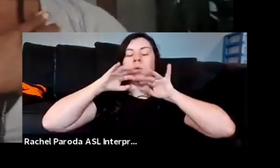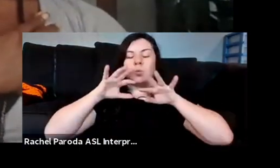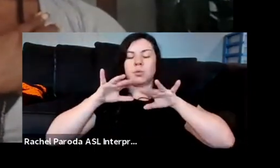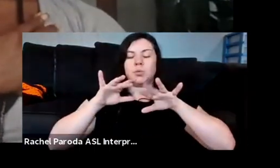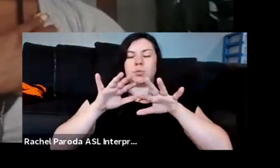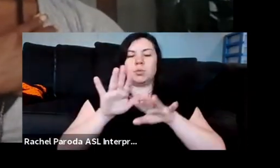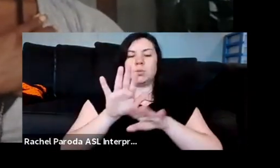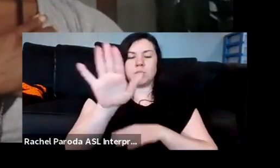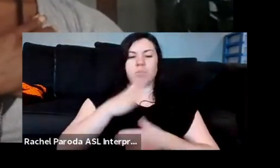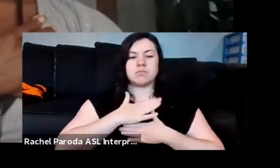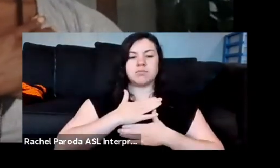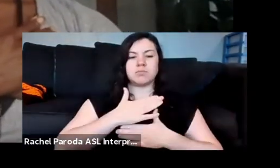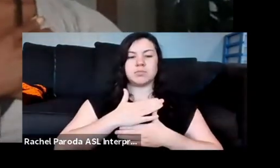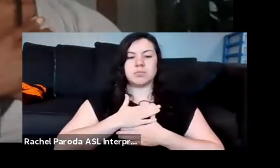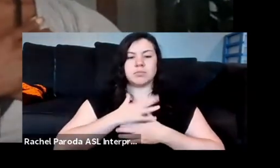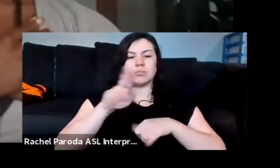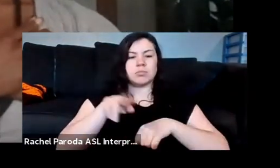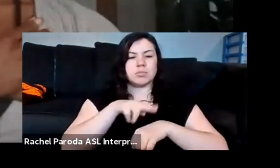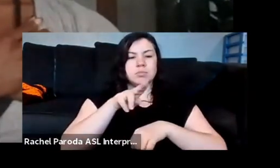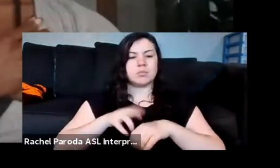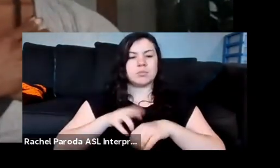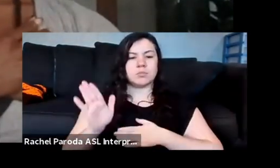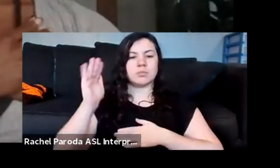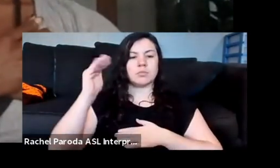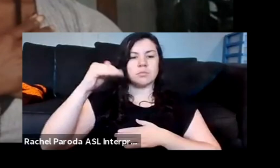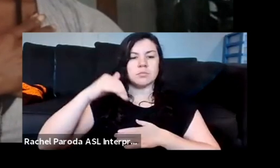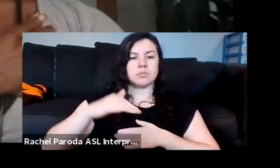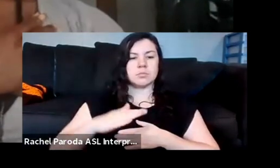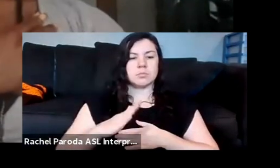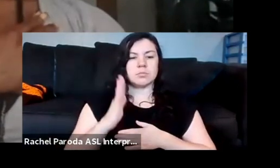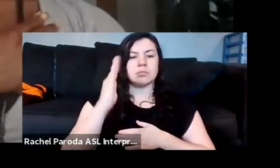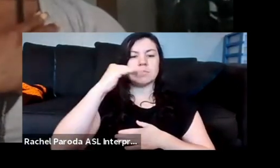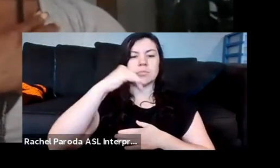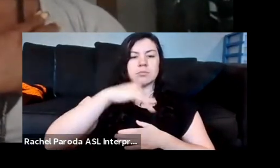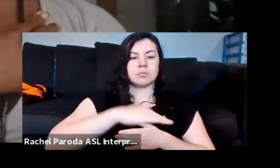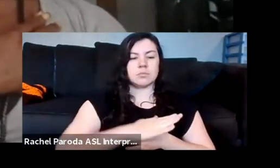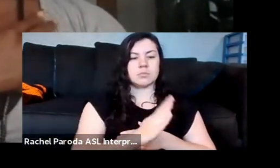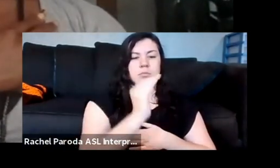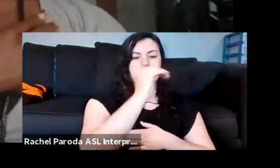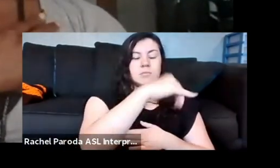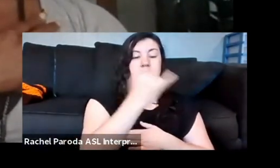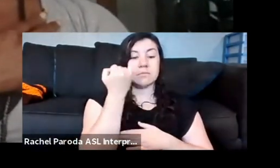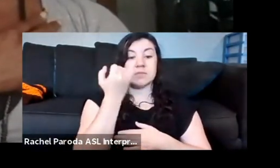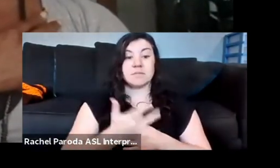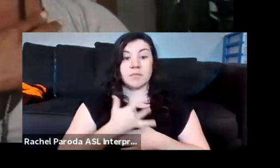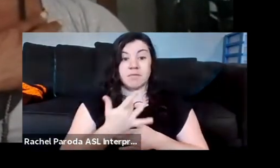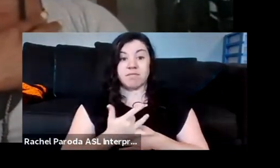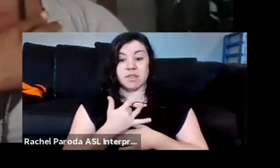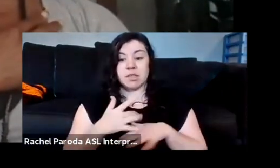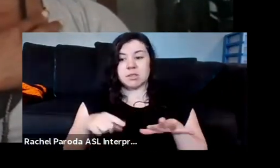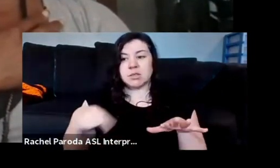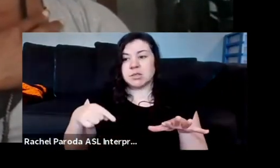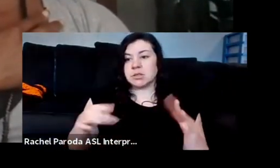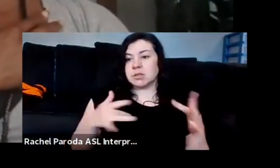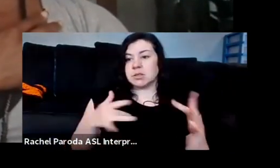If you're feeling unsettled or unmoored or anxious at any point, you can always come back right here,